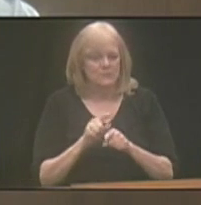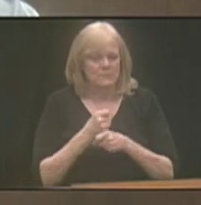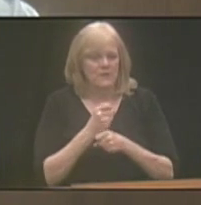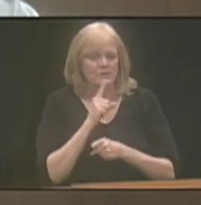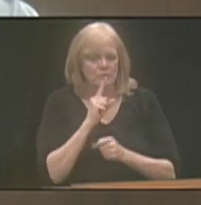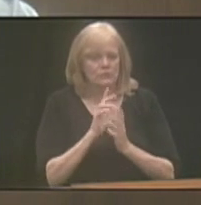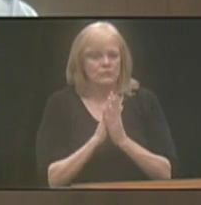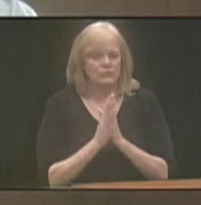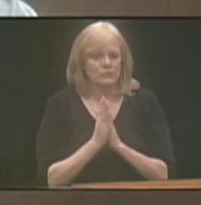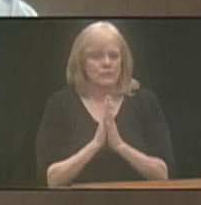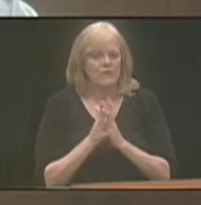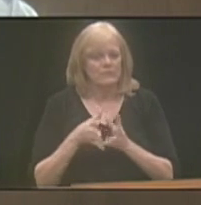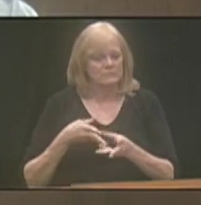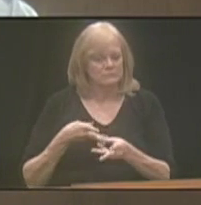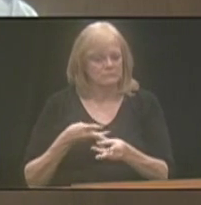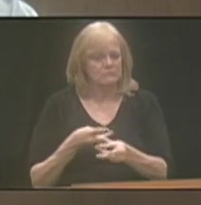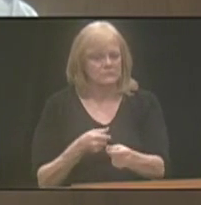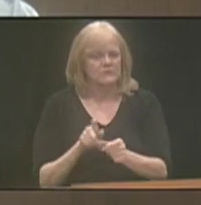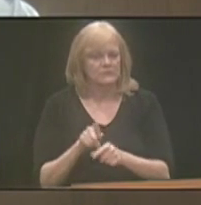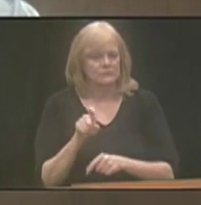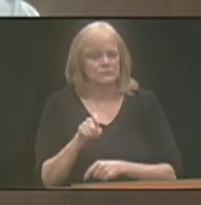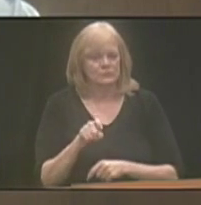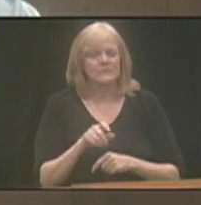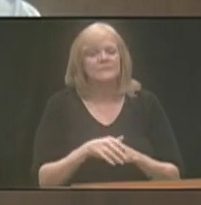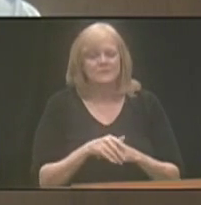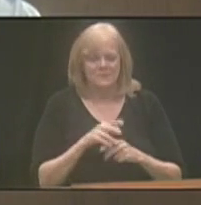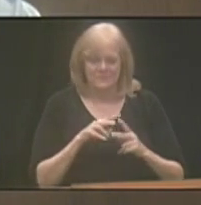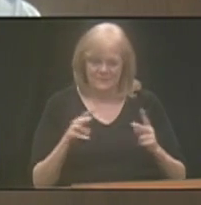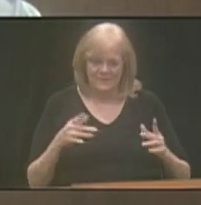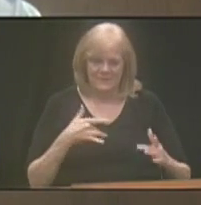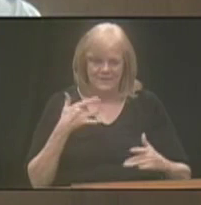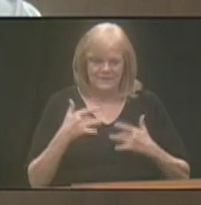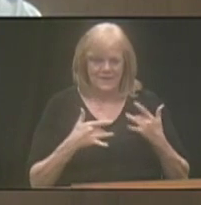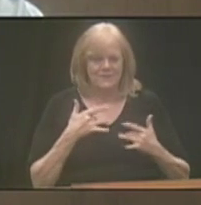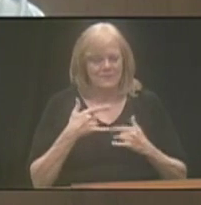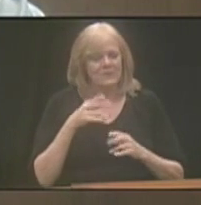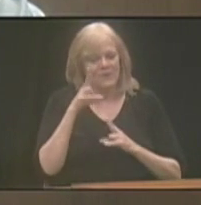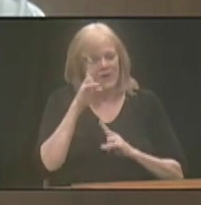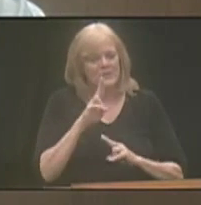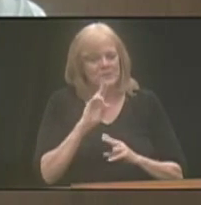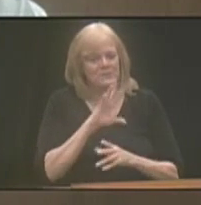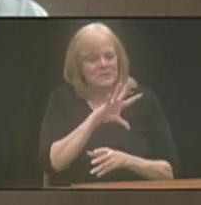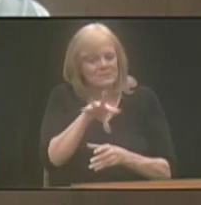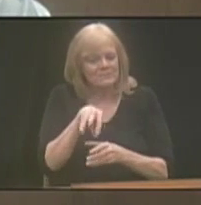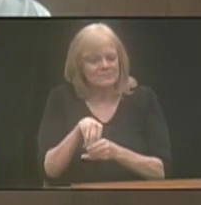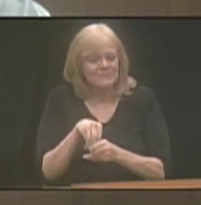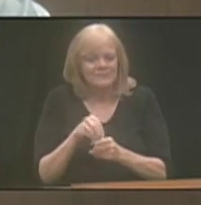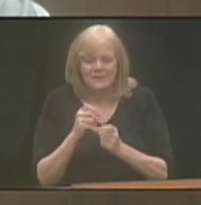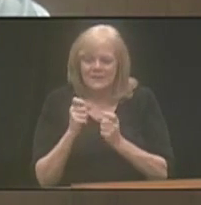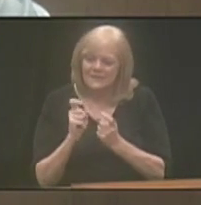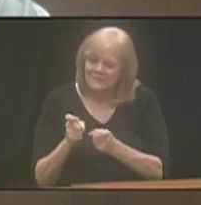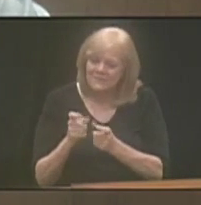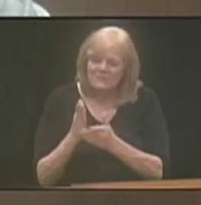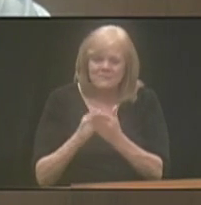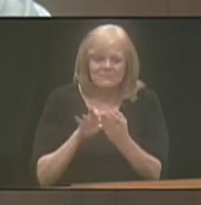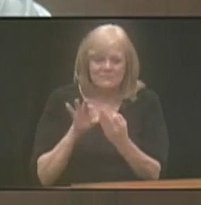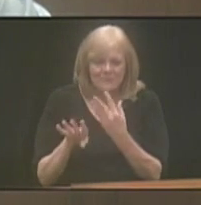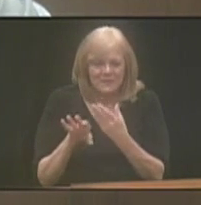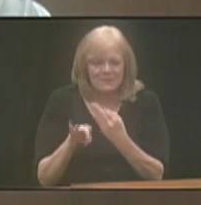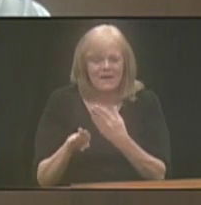as making sure traffic flows as it should. So pretty exciting, but we were honored to be a part of just giving feedback and